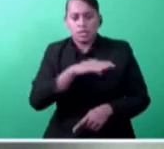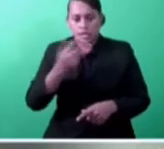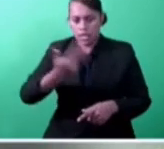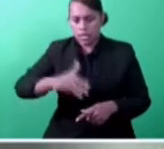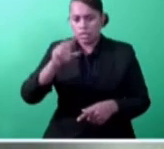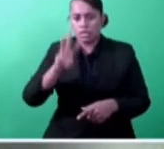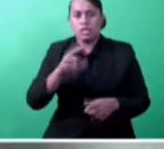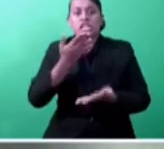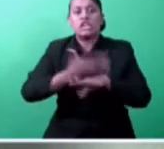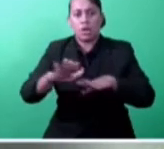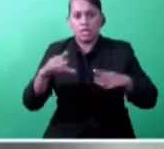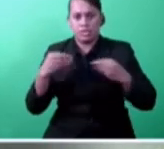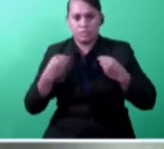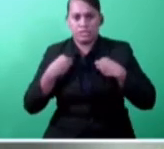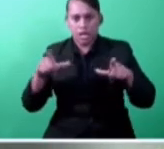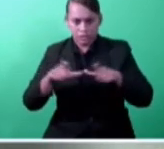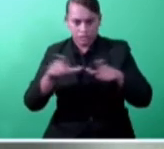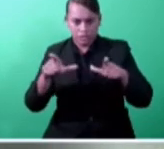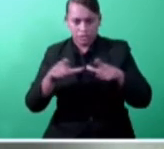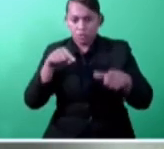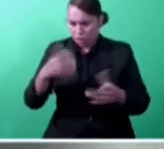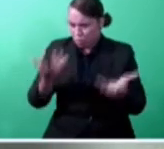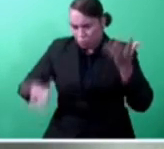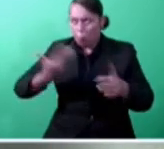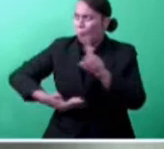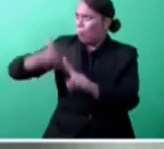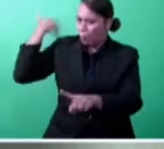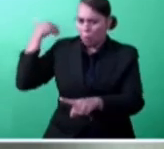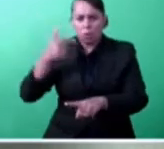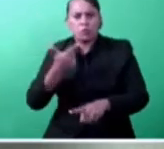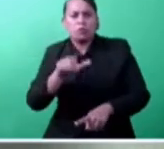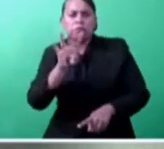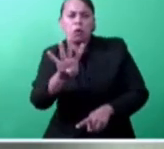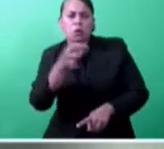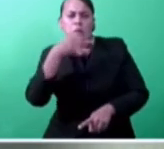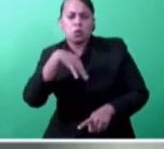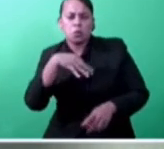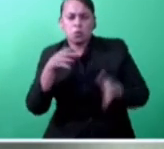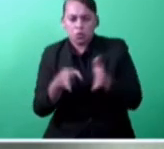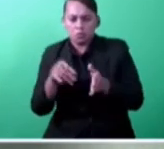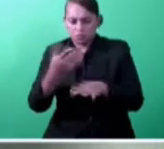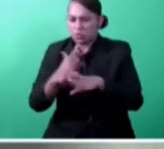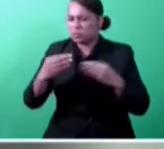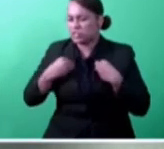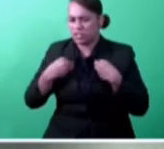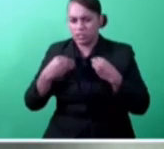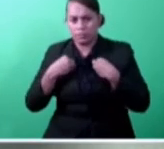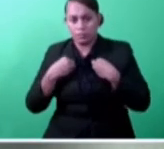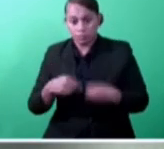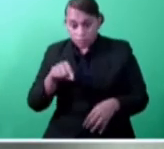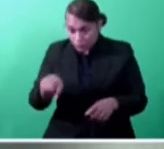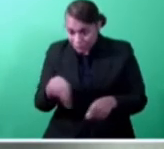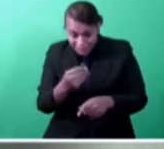business licenses were issued compared to 74 in January 2019. Suva City Council was able